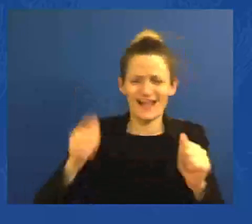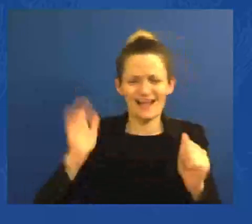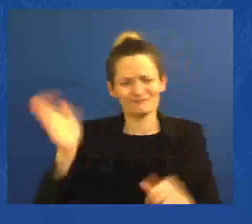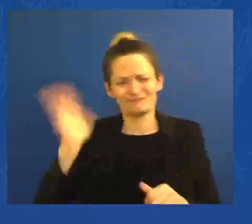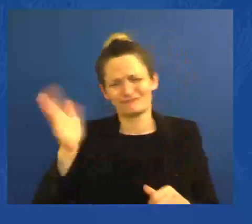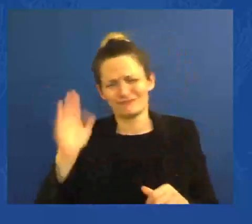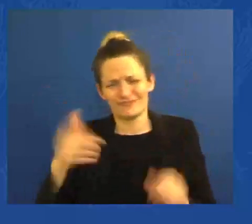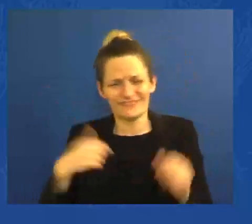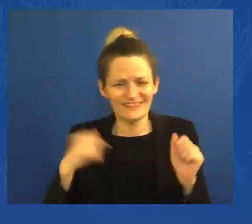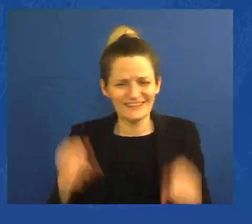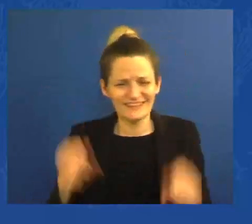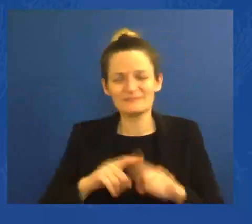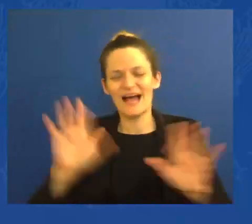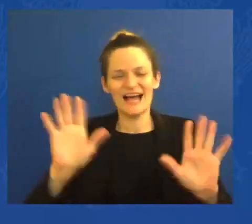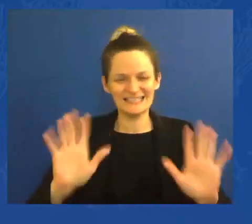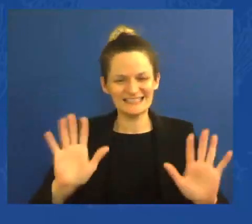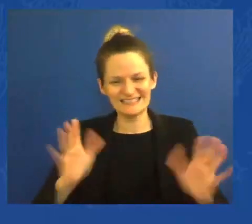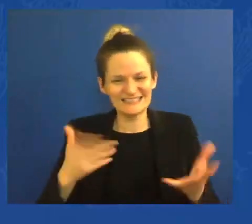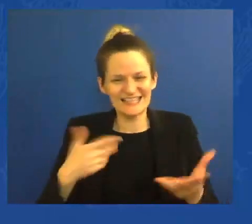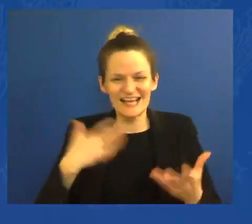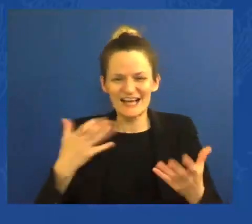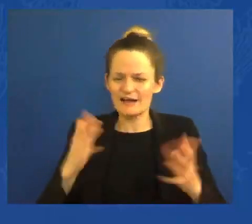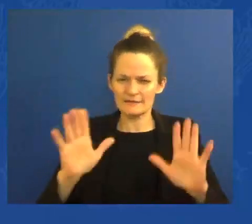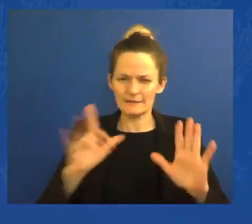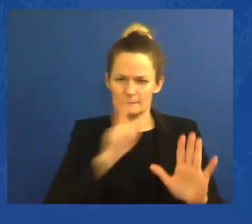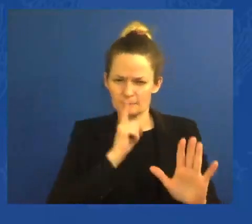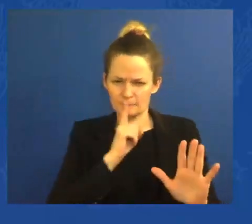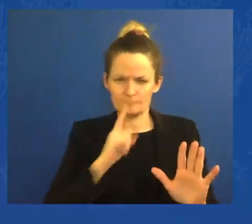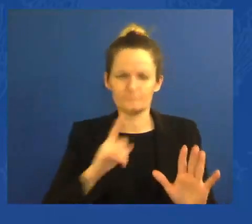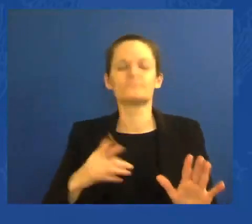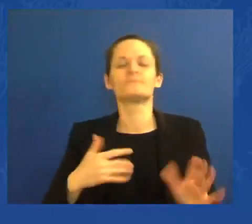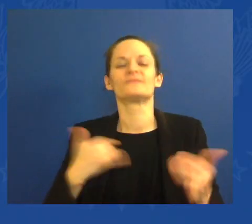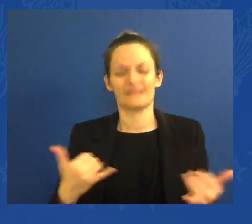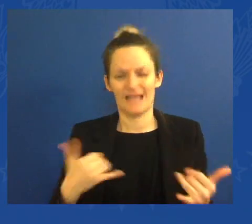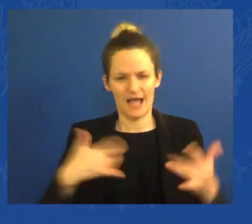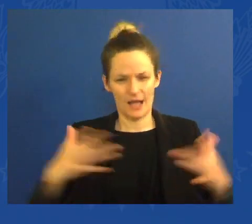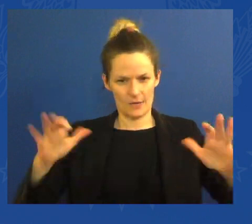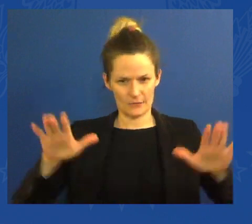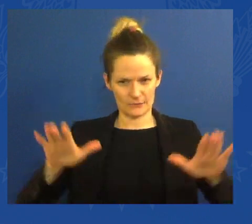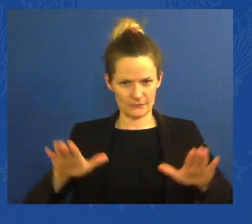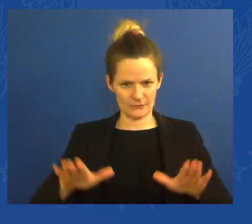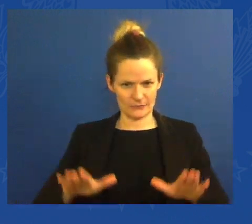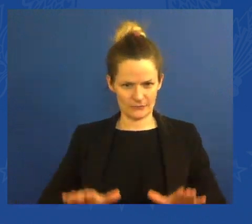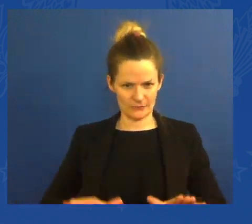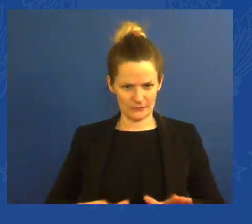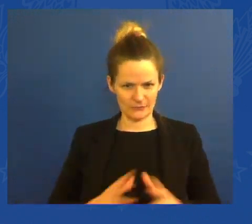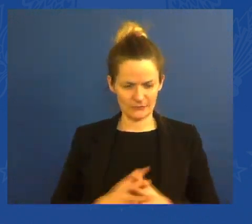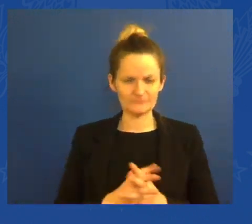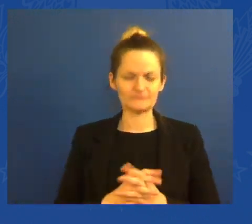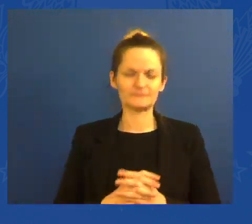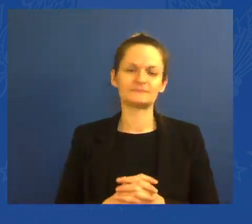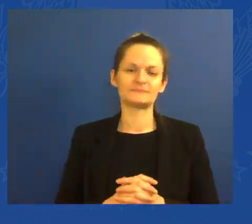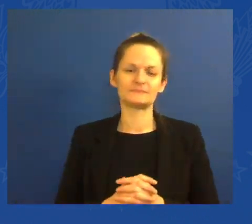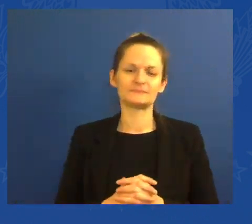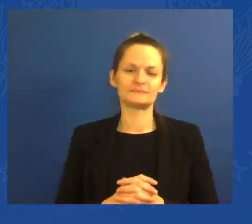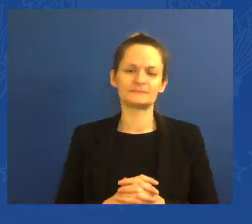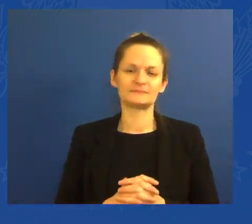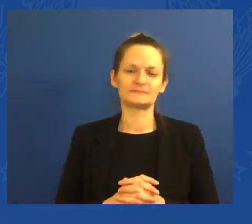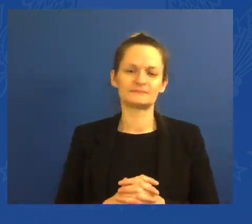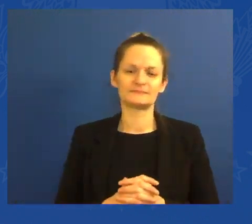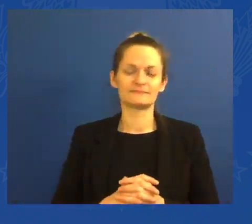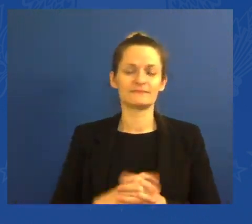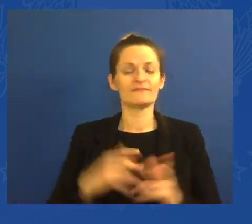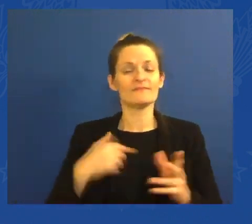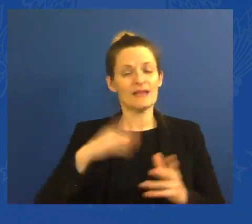But let me close with this. Look, I am truly more optimistic about